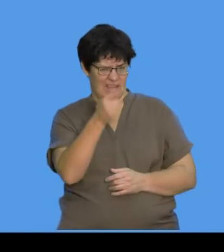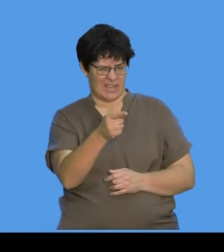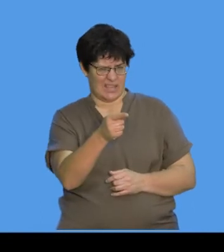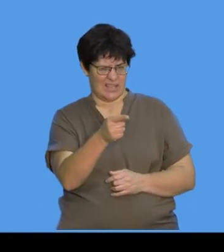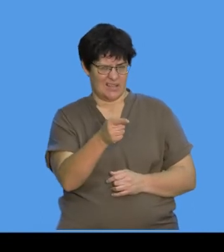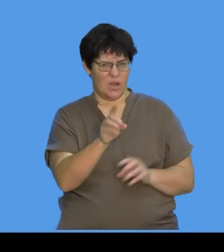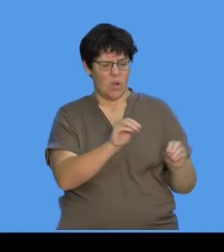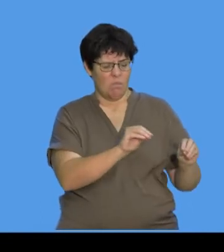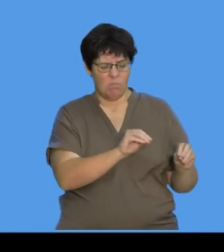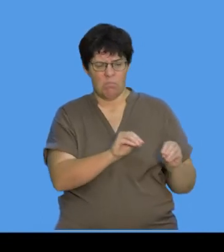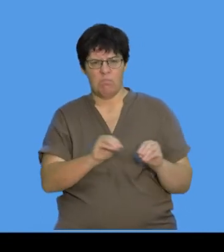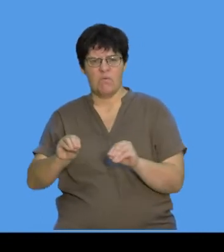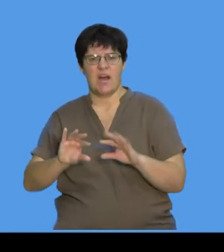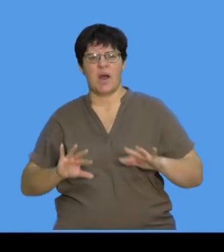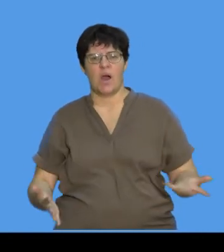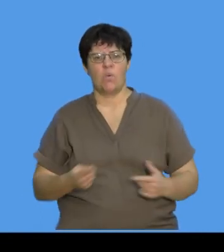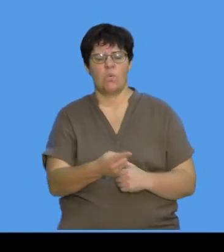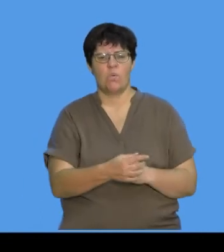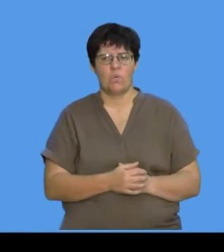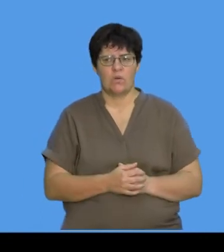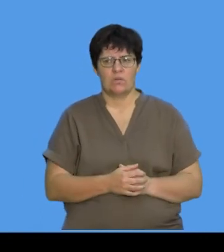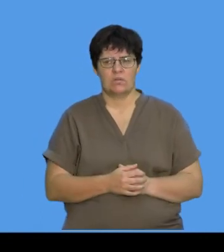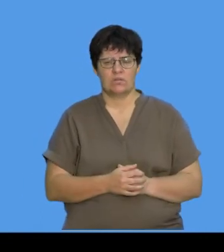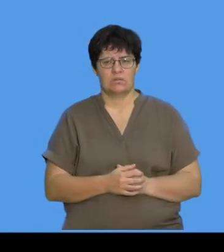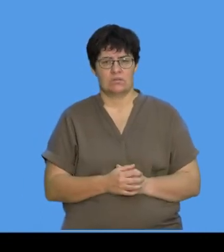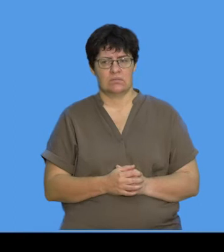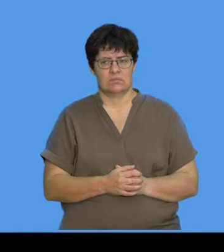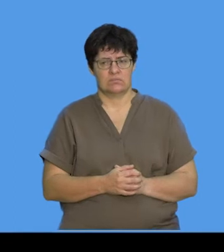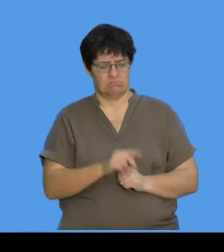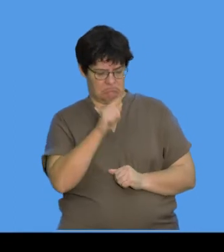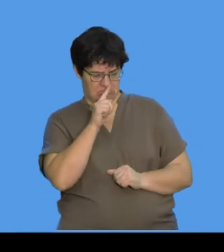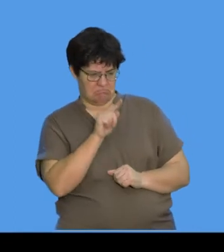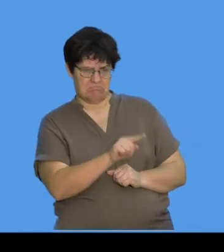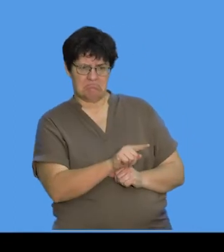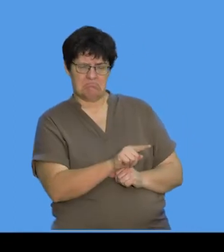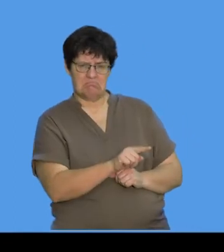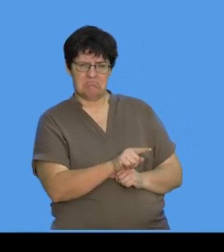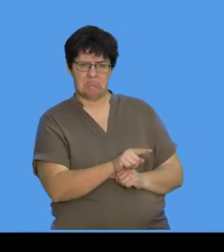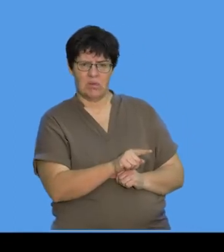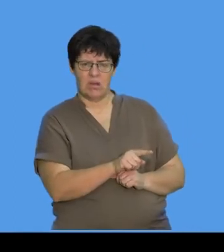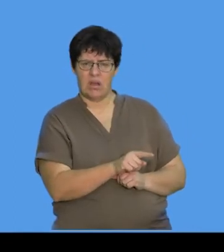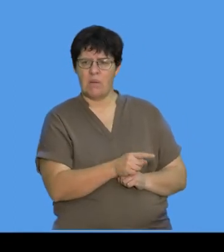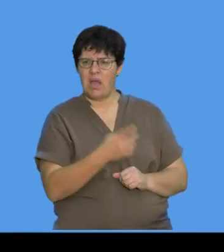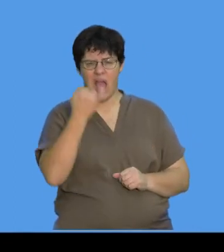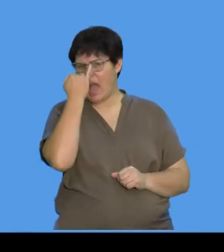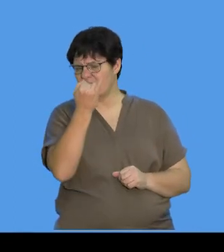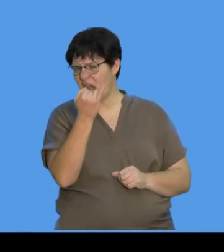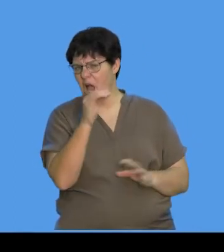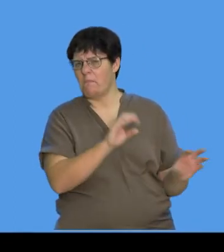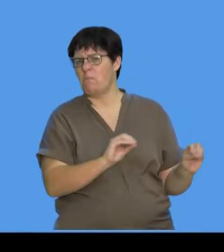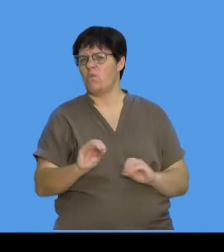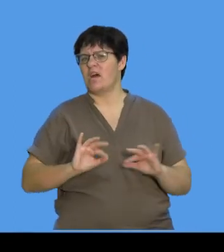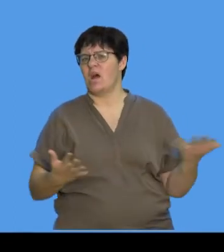this bacterium moves? Okay, so it's looking at the picture. What is going to give us an idea